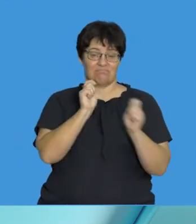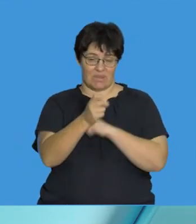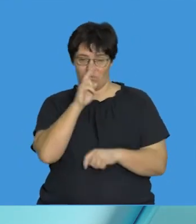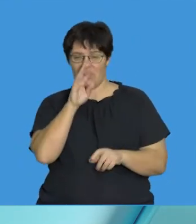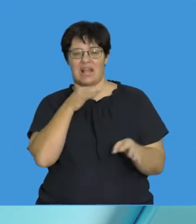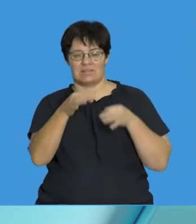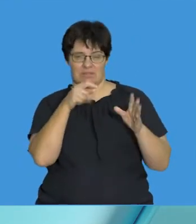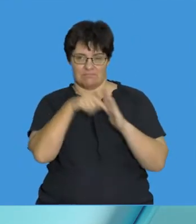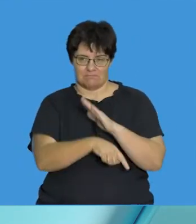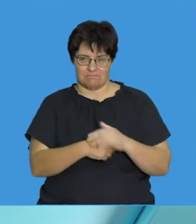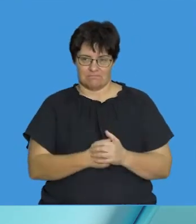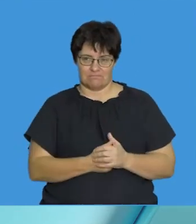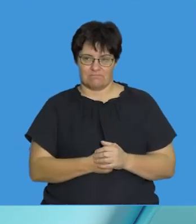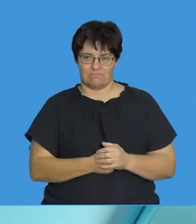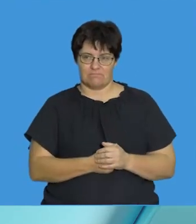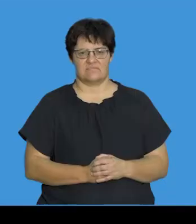effects of these mutations.